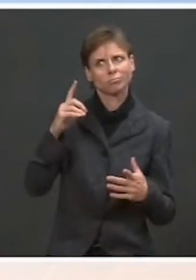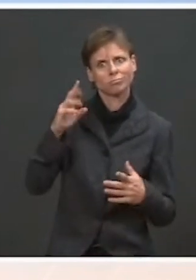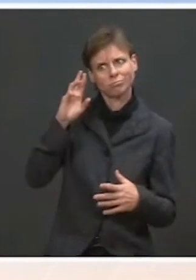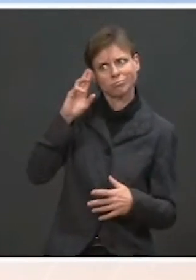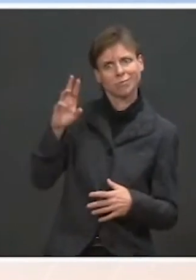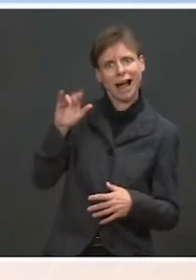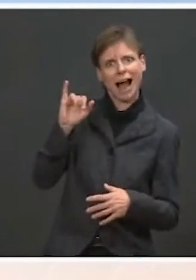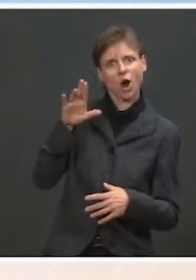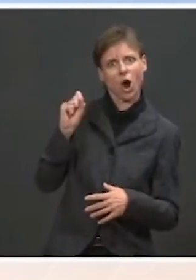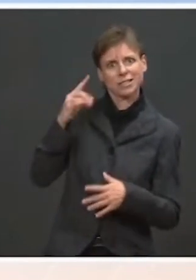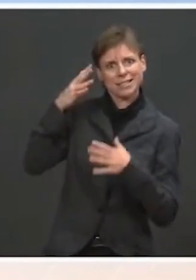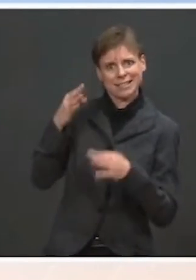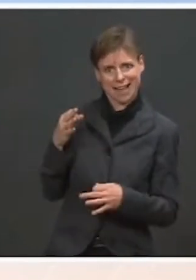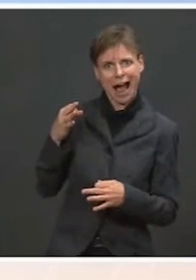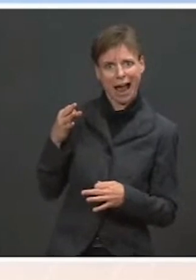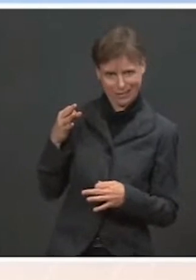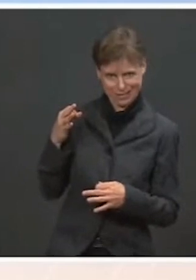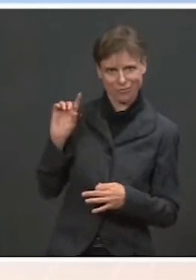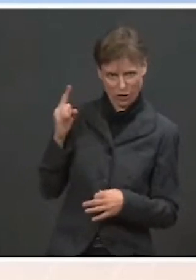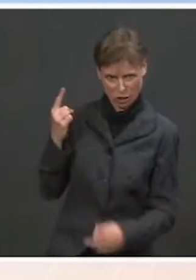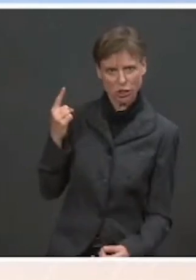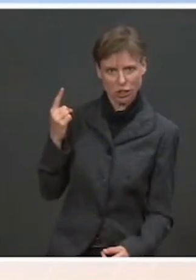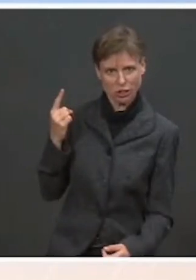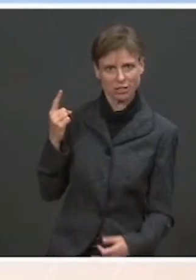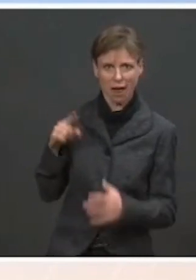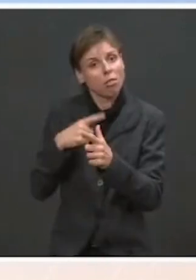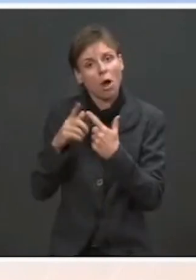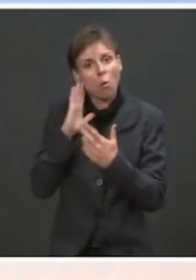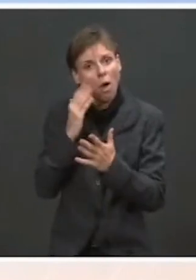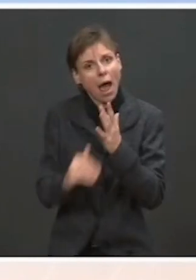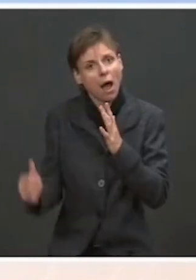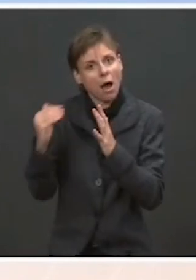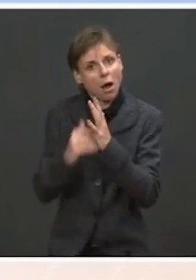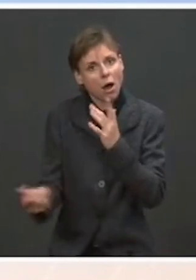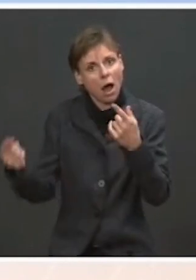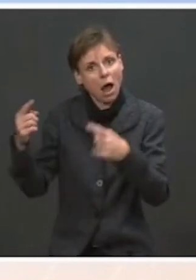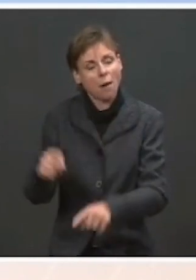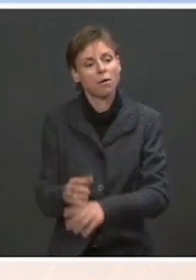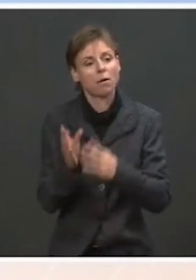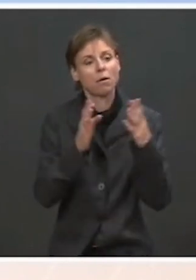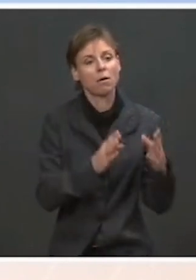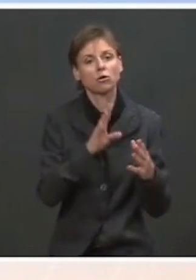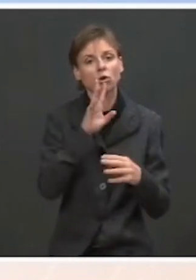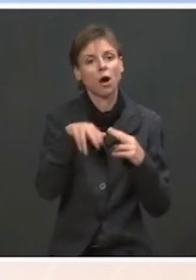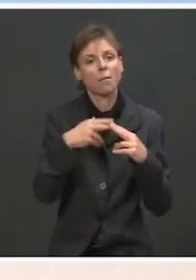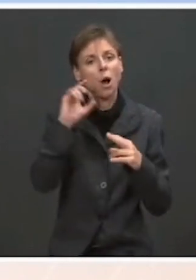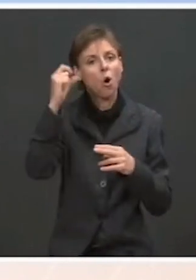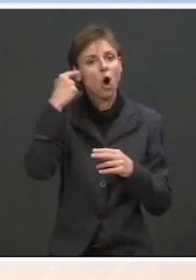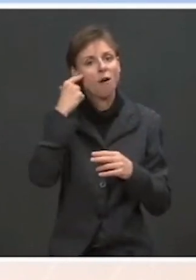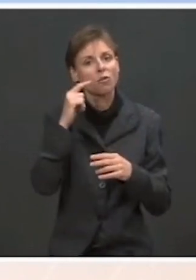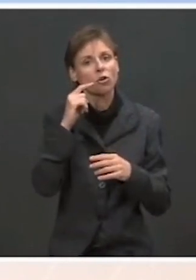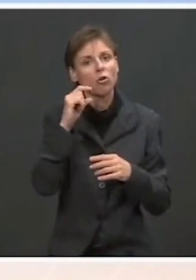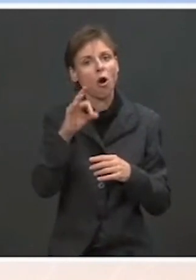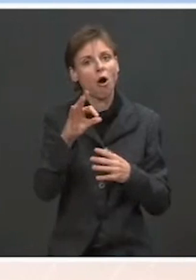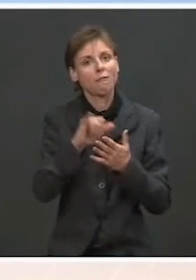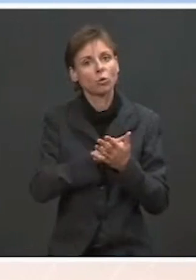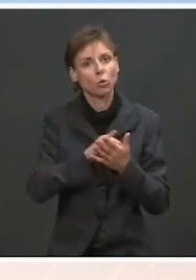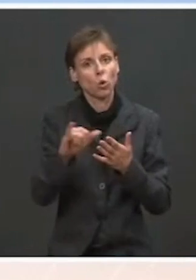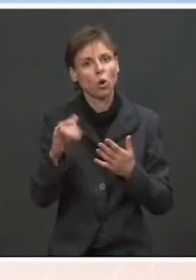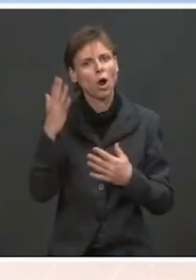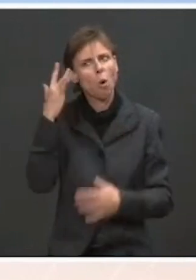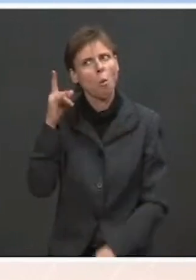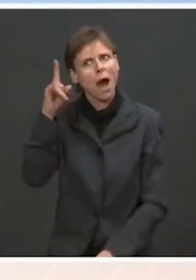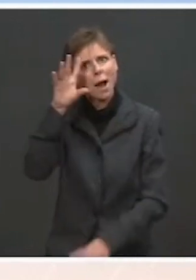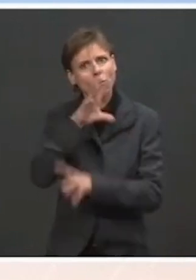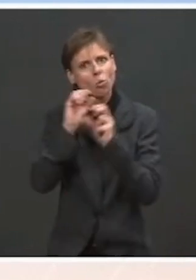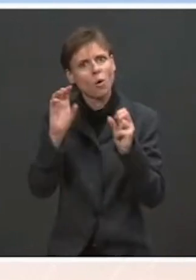decisions, and then if that is what moves forward, we're happy to speak to it. My question is, why did President Biden feel the need to weigh in to